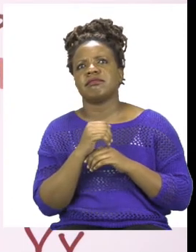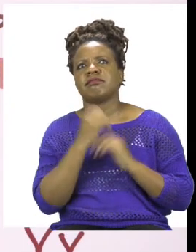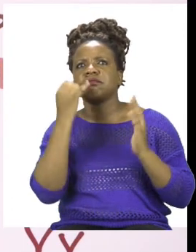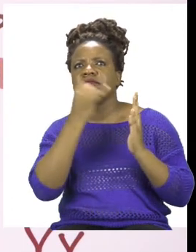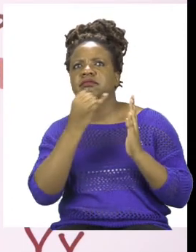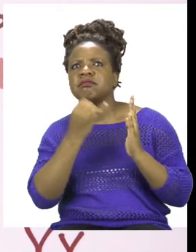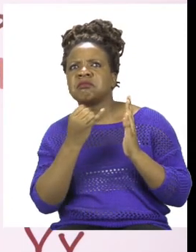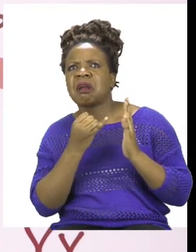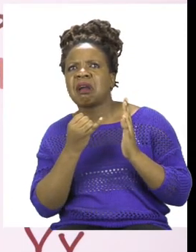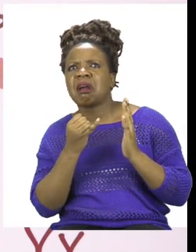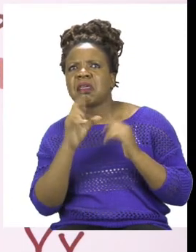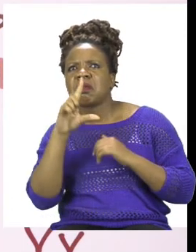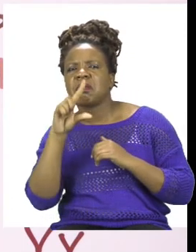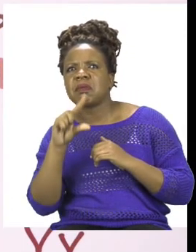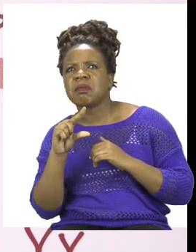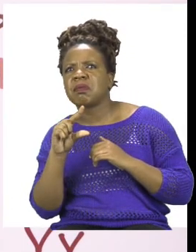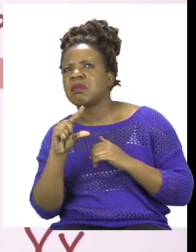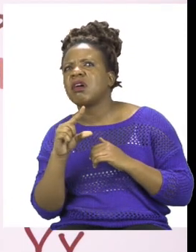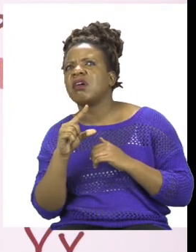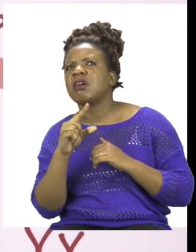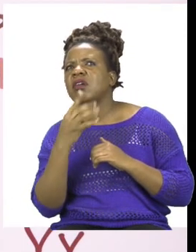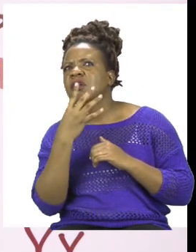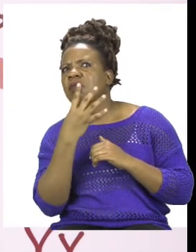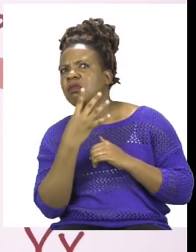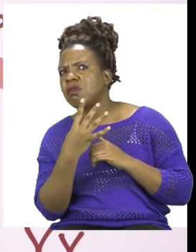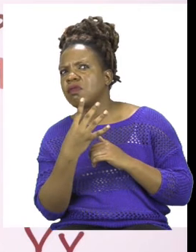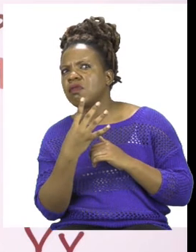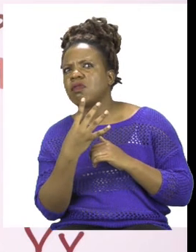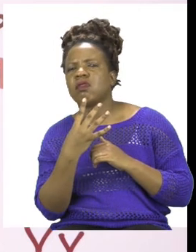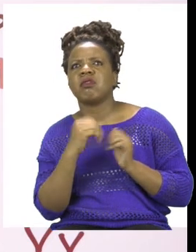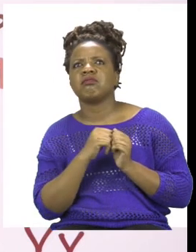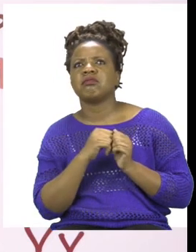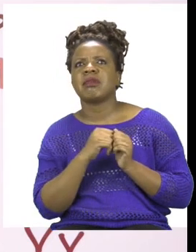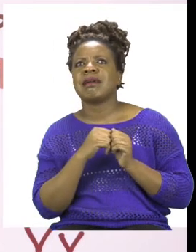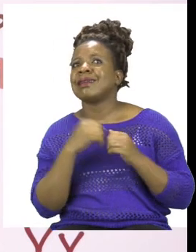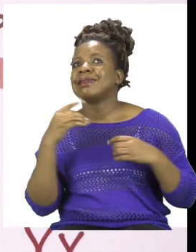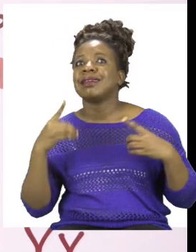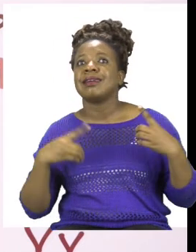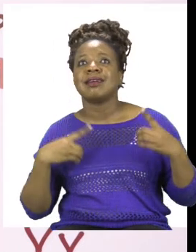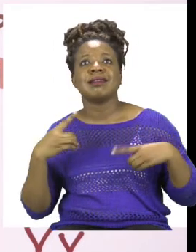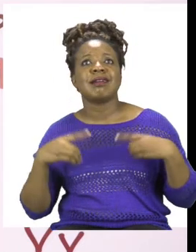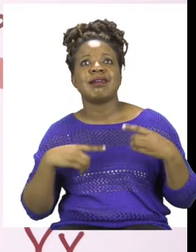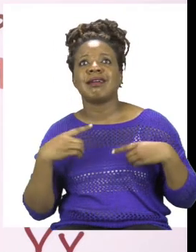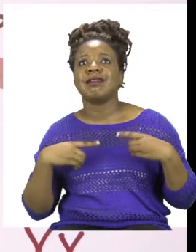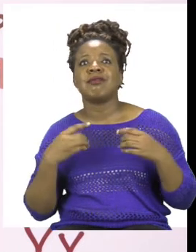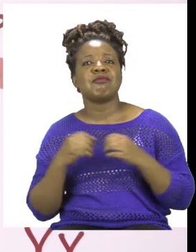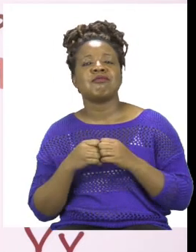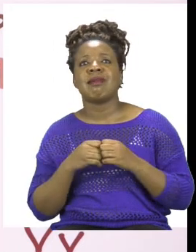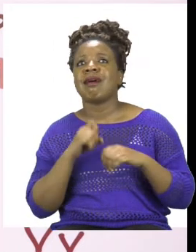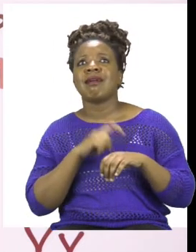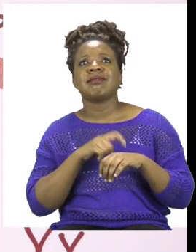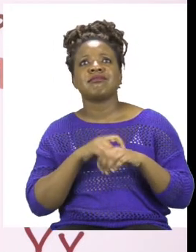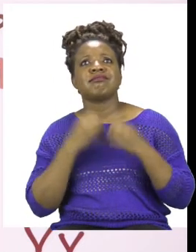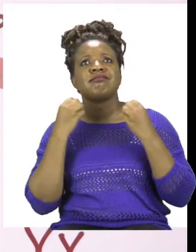with sport. You can see that drama is a lot more time than choir. And